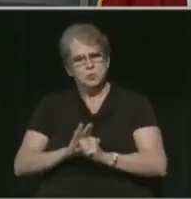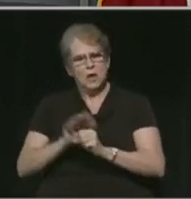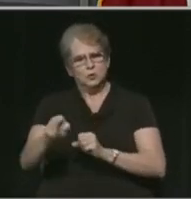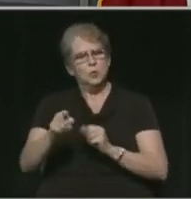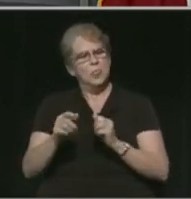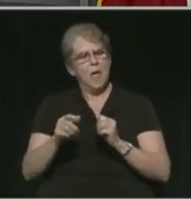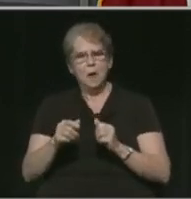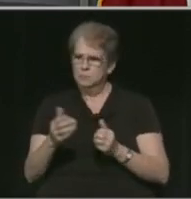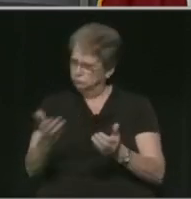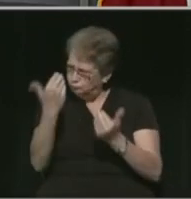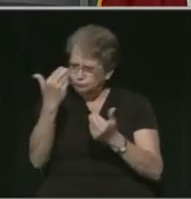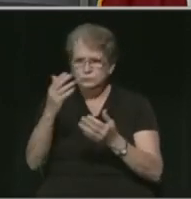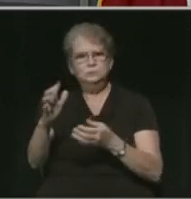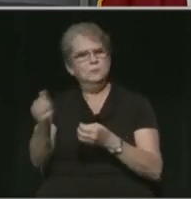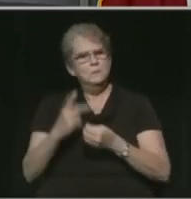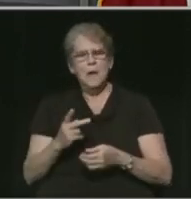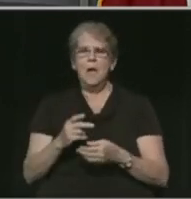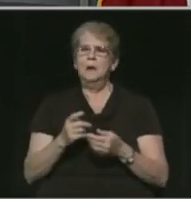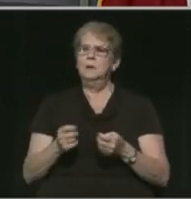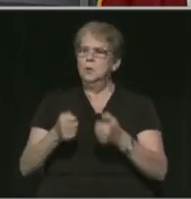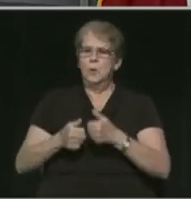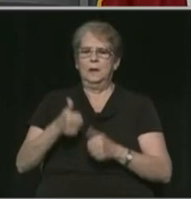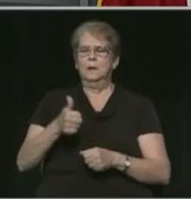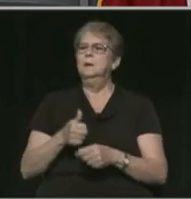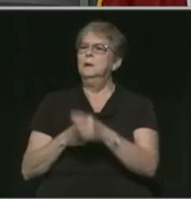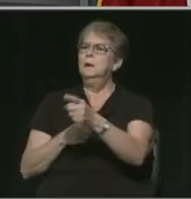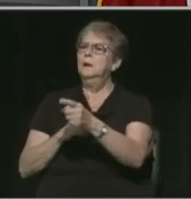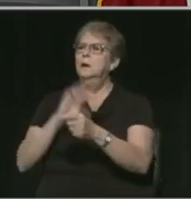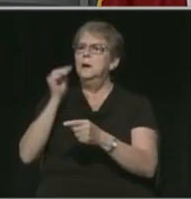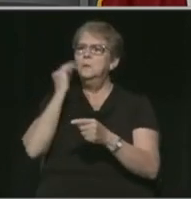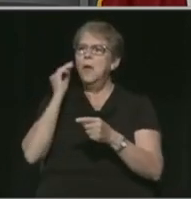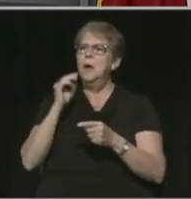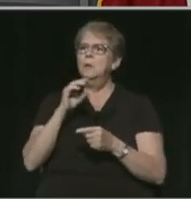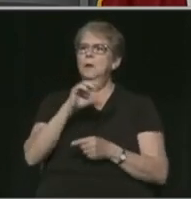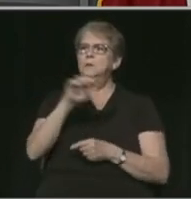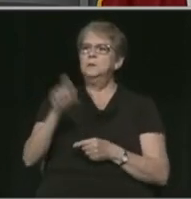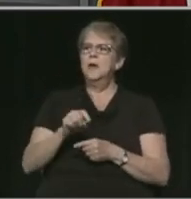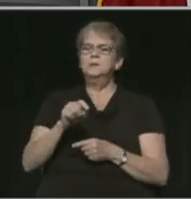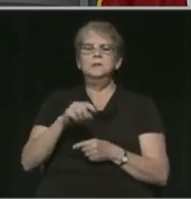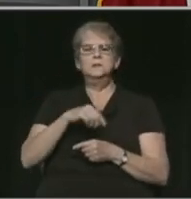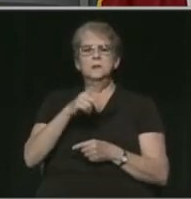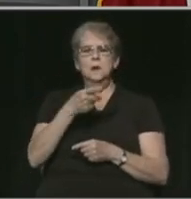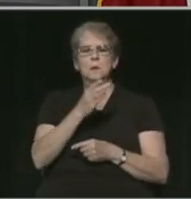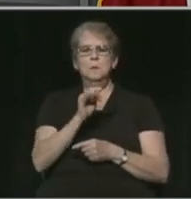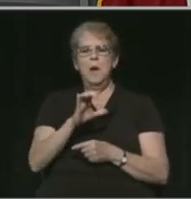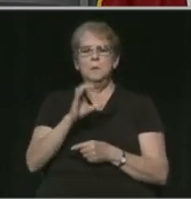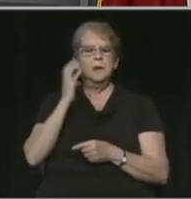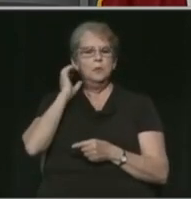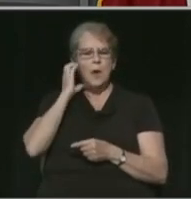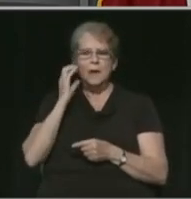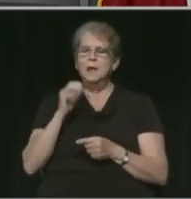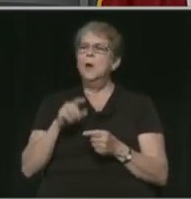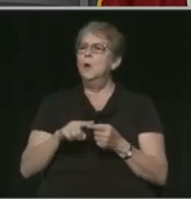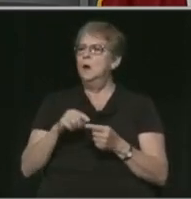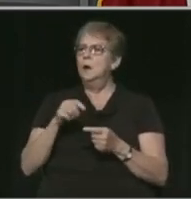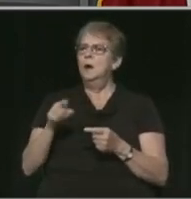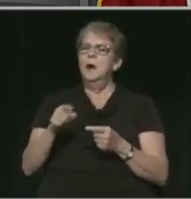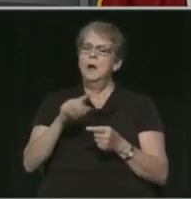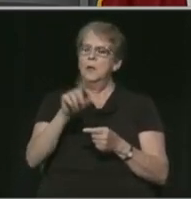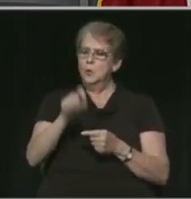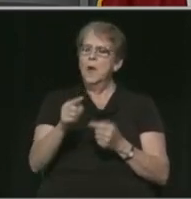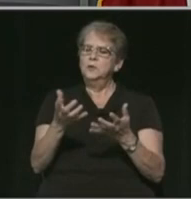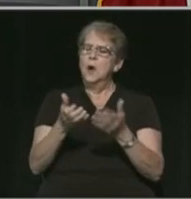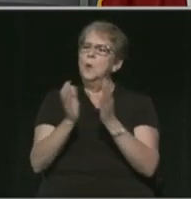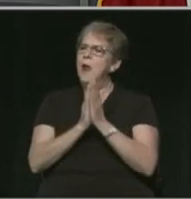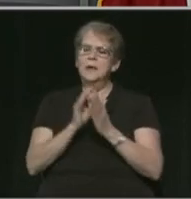those results back. Mayor Judge Joey Palacios with Texas Public Radio. you actually just started going into the next question I wanted